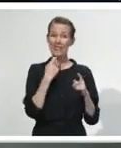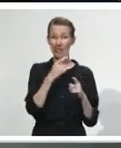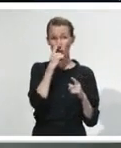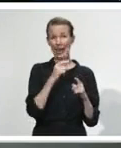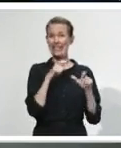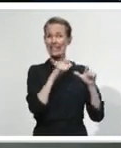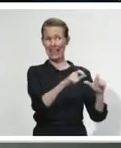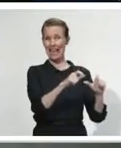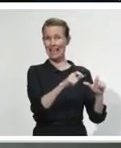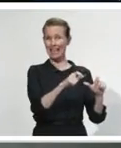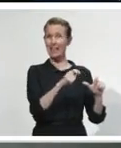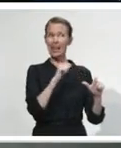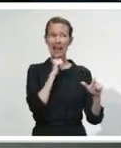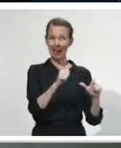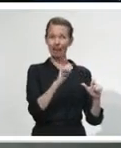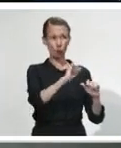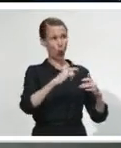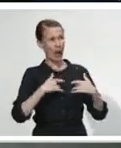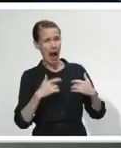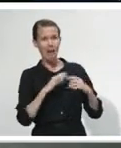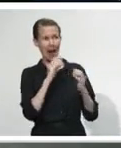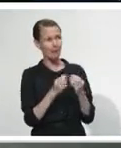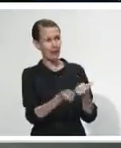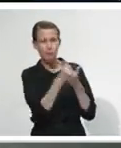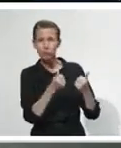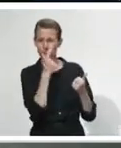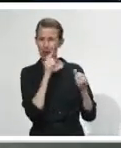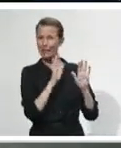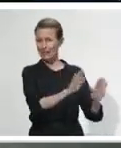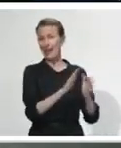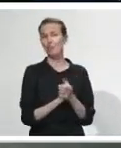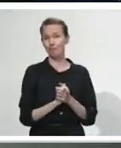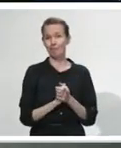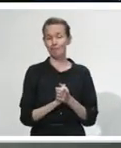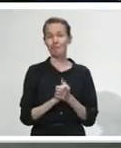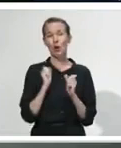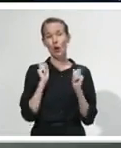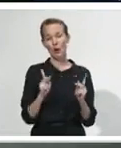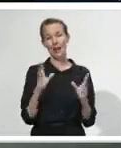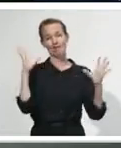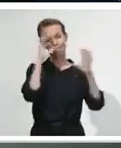Stay where you are. And we haven't altered our advice since that time. Okay. Thanks, everyone.